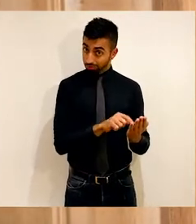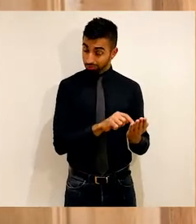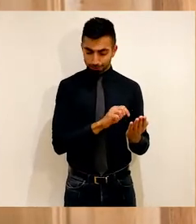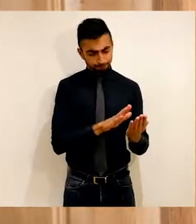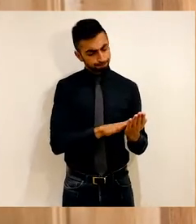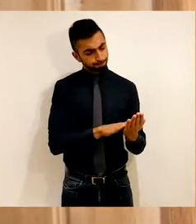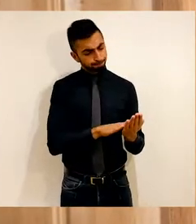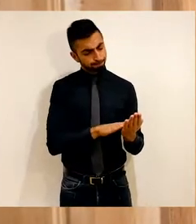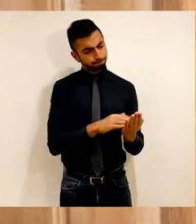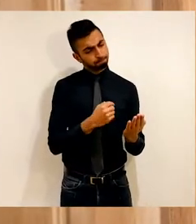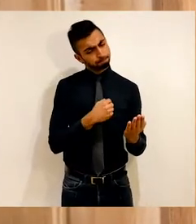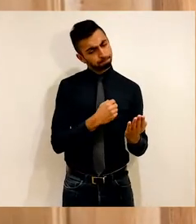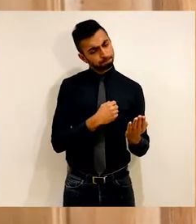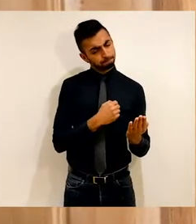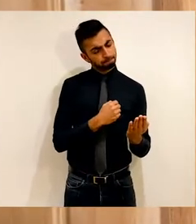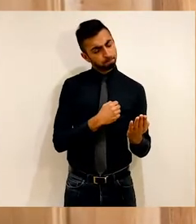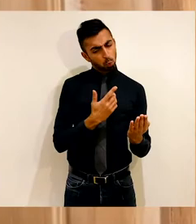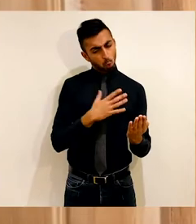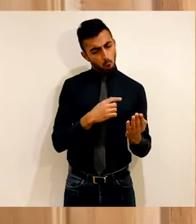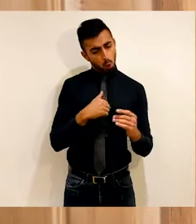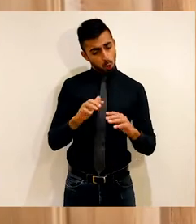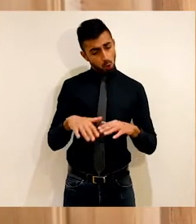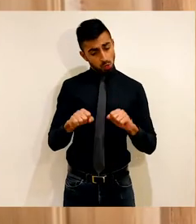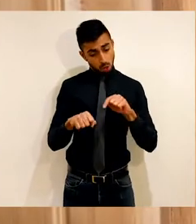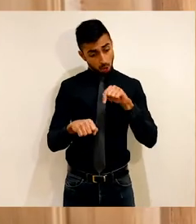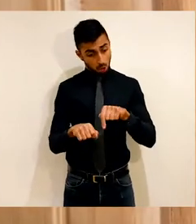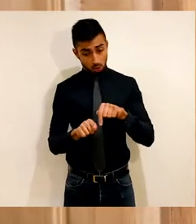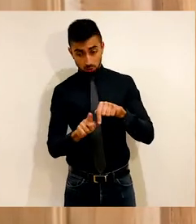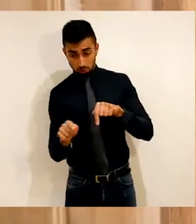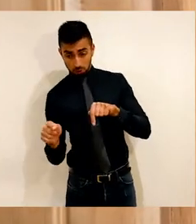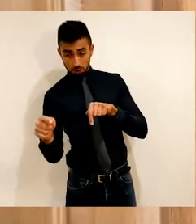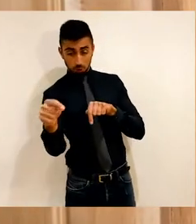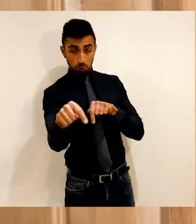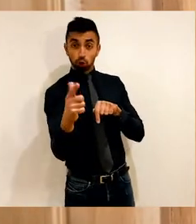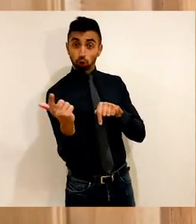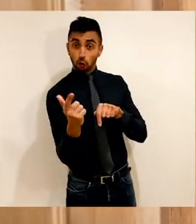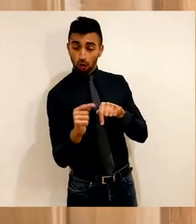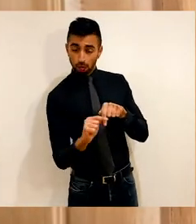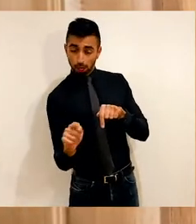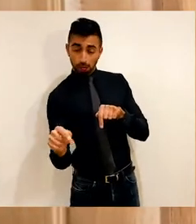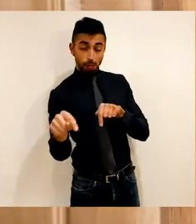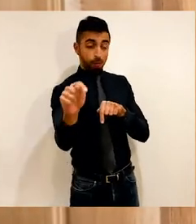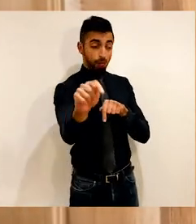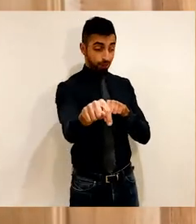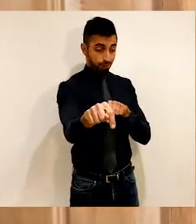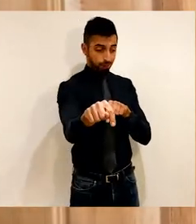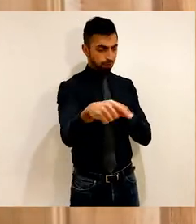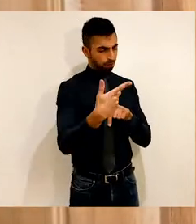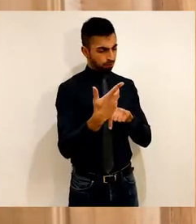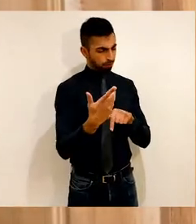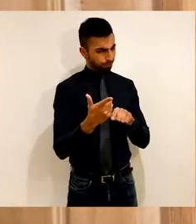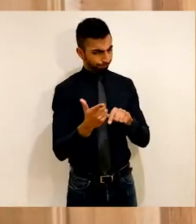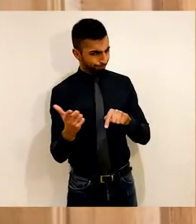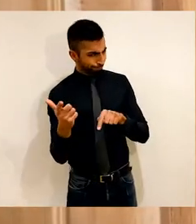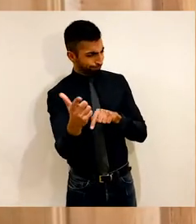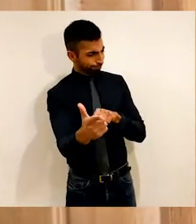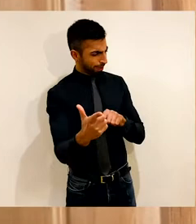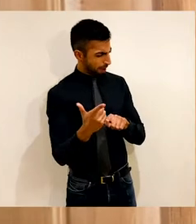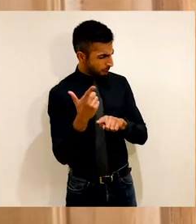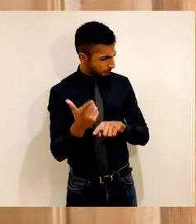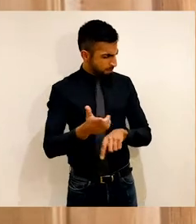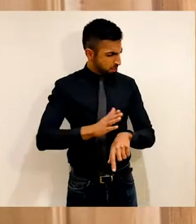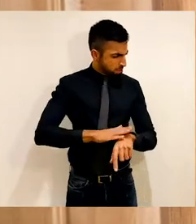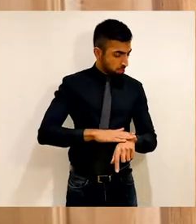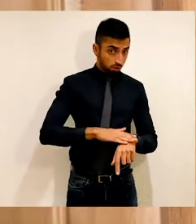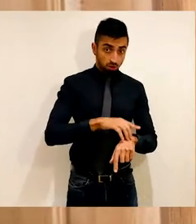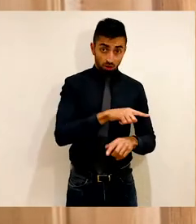the app to map our journey with the same starting point and finishing point, it will preempt the same